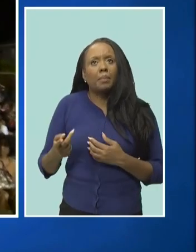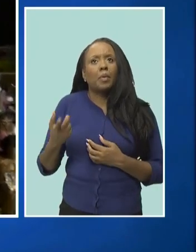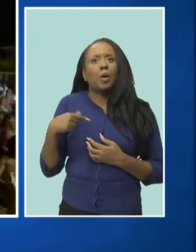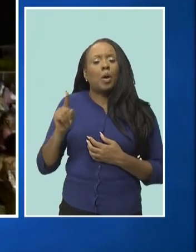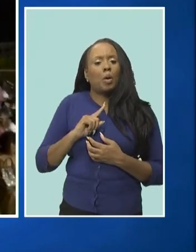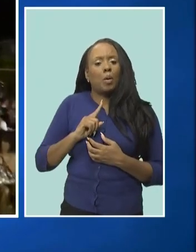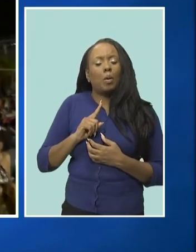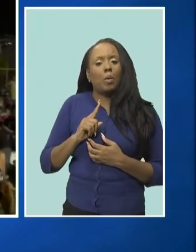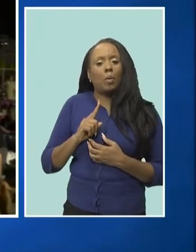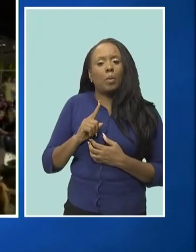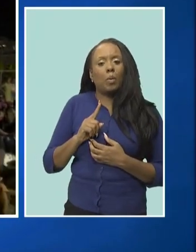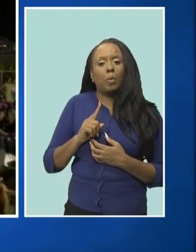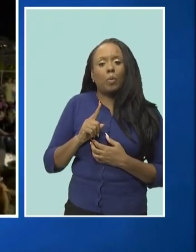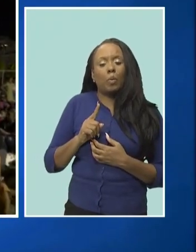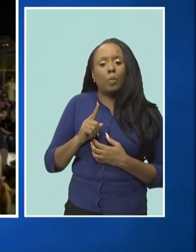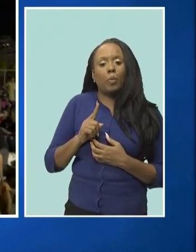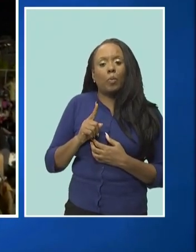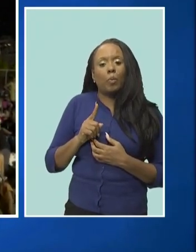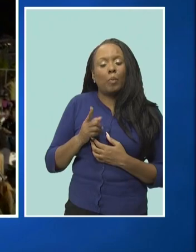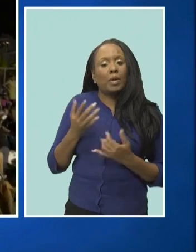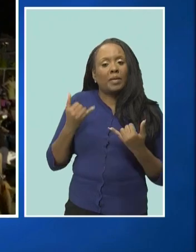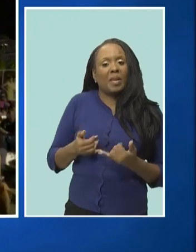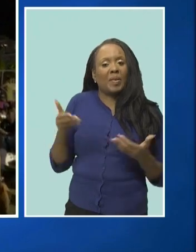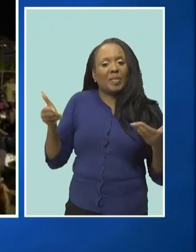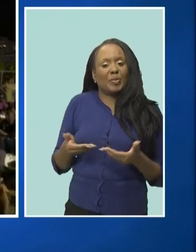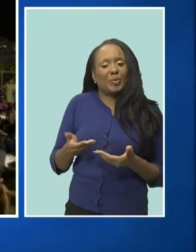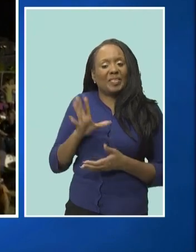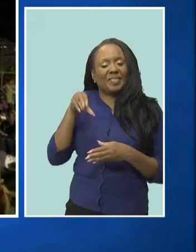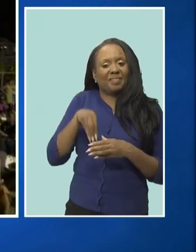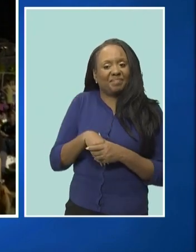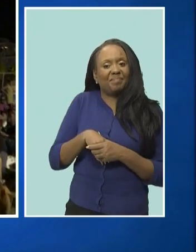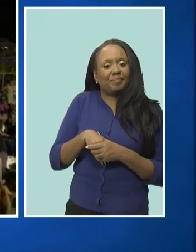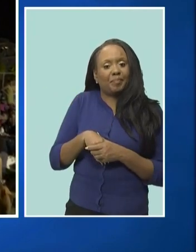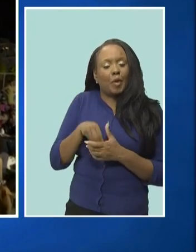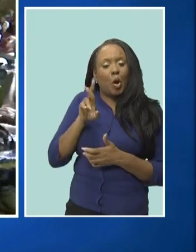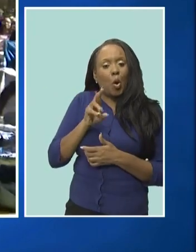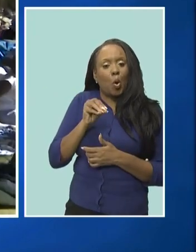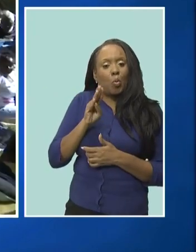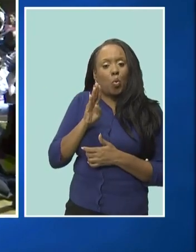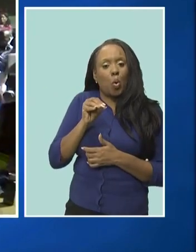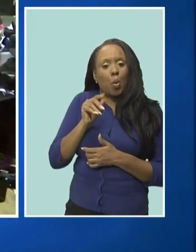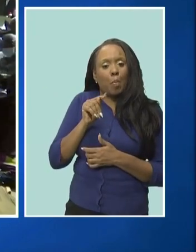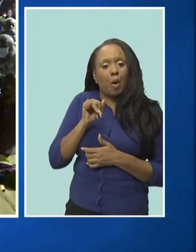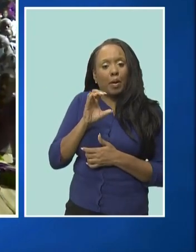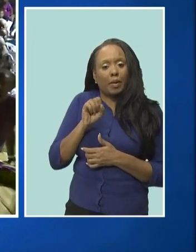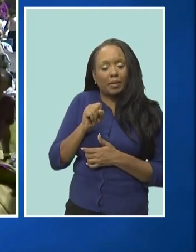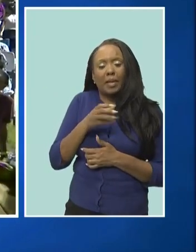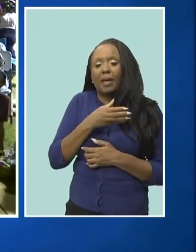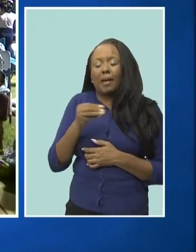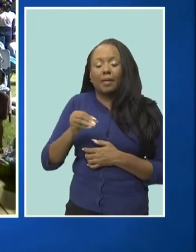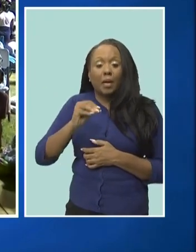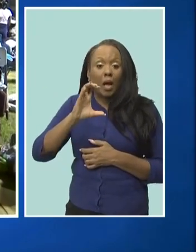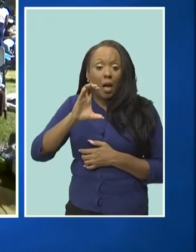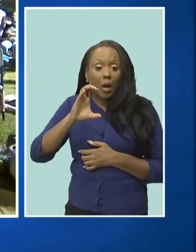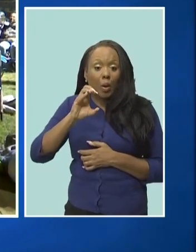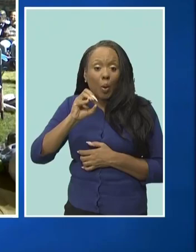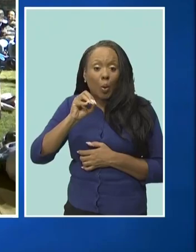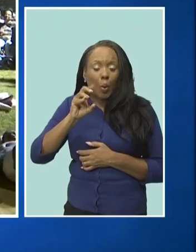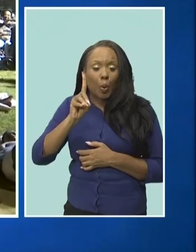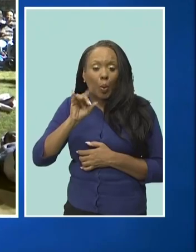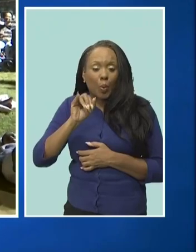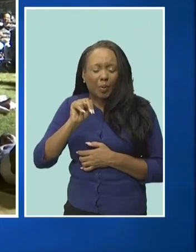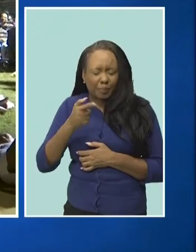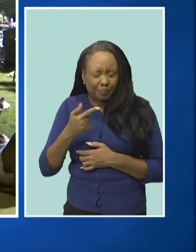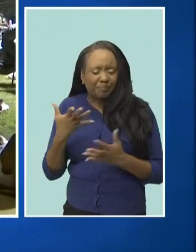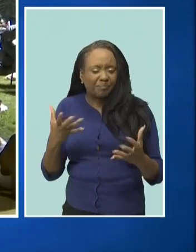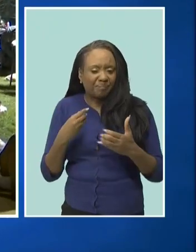the school on our syllabus this school year we're just in need of of raising some funds for